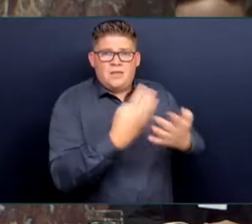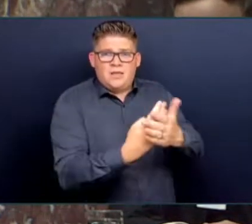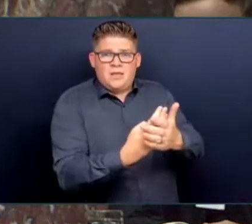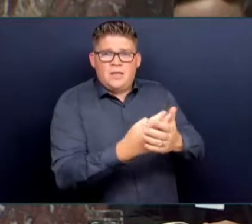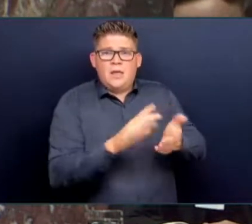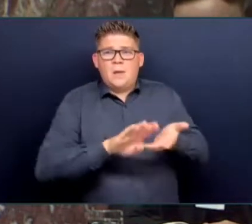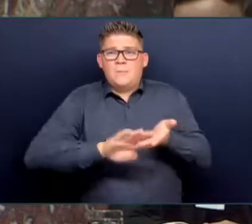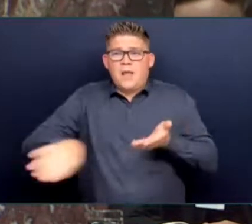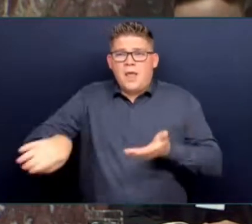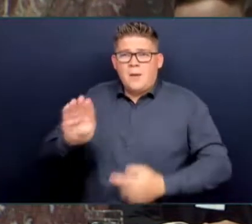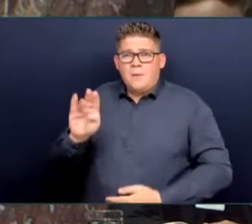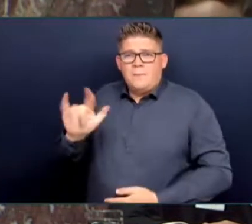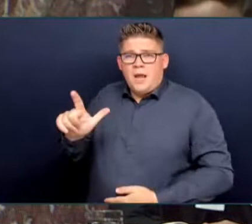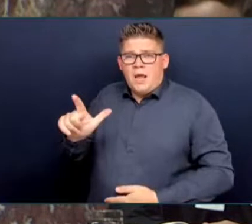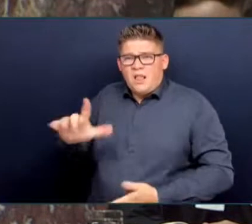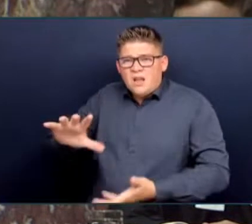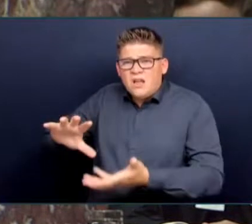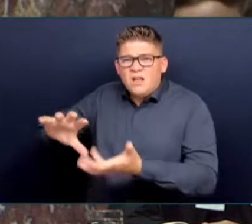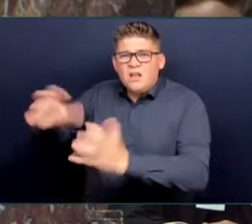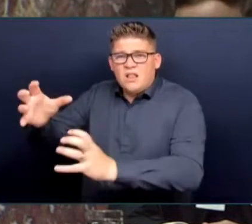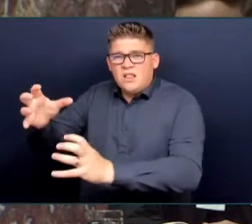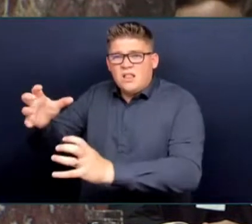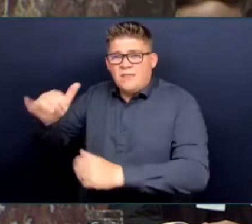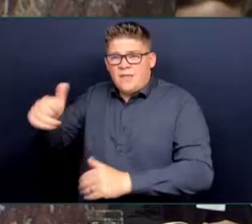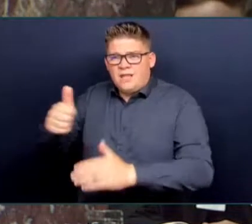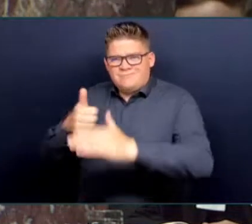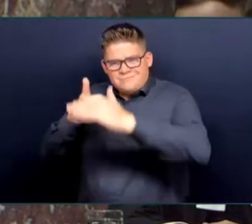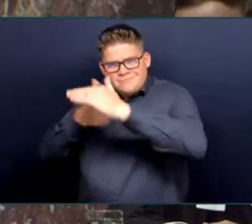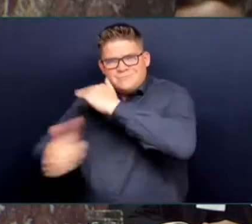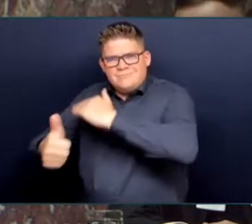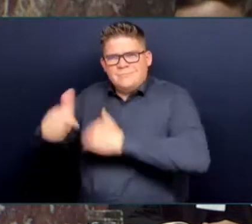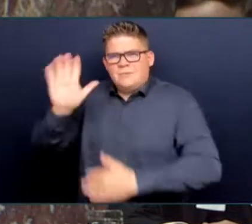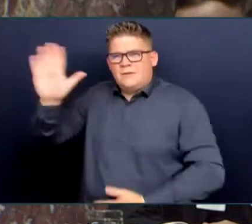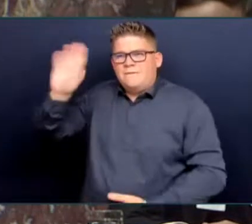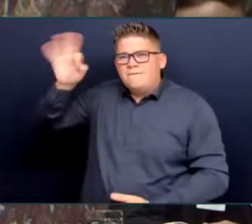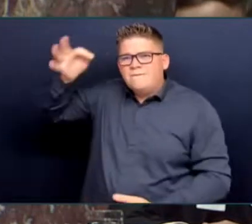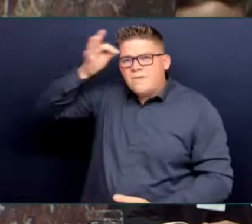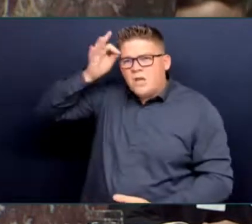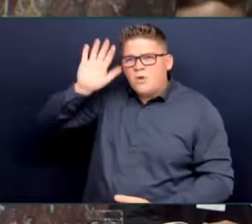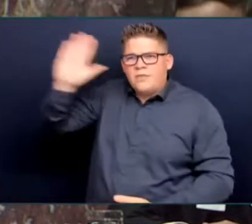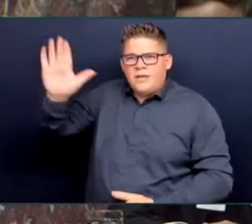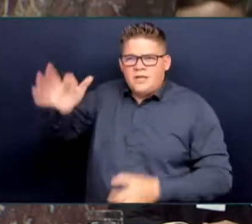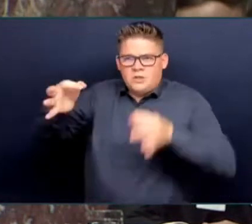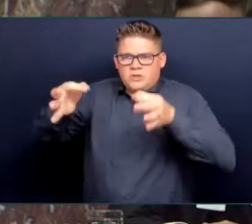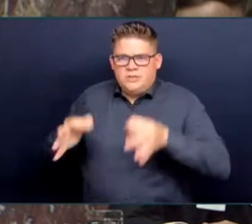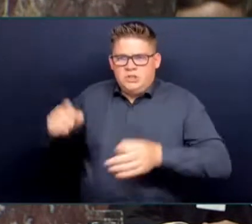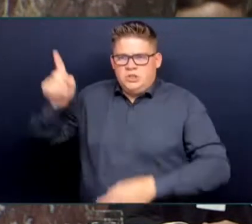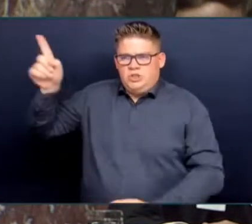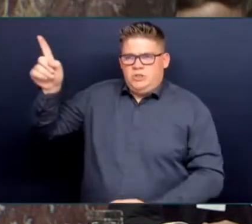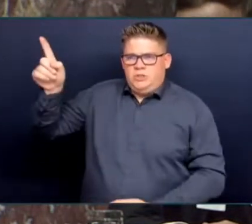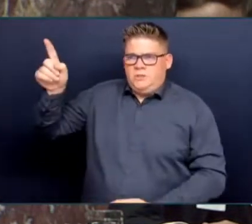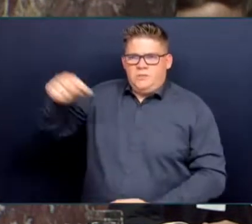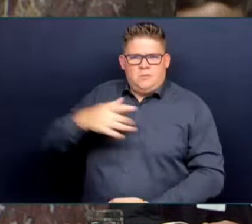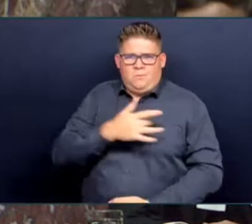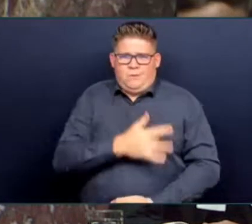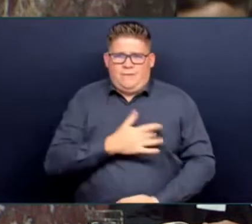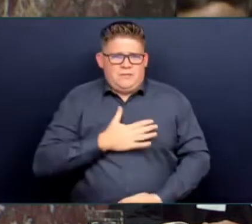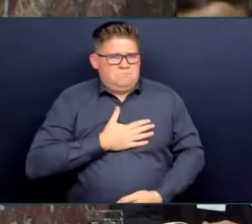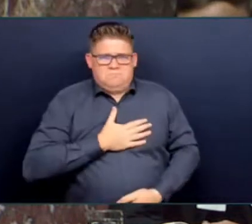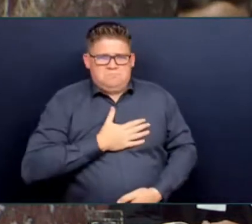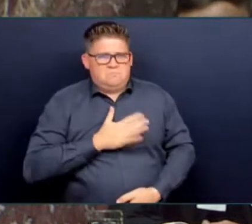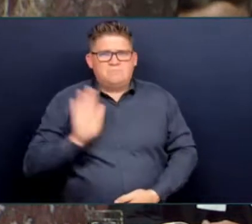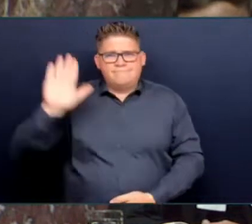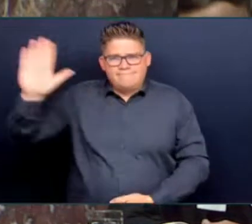reforms and Supreme Court decisions. To clarify, the data that Mr. Lepard commented on was for total remand